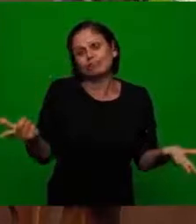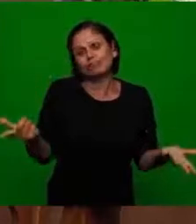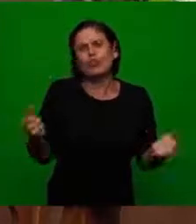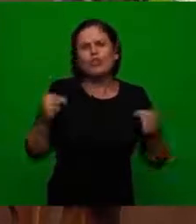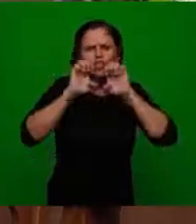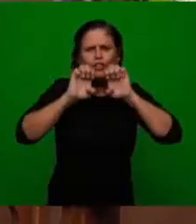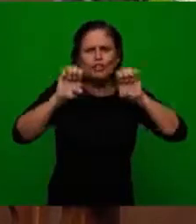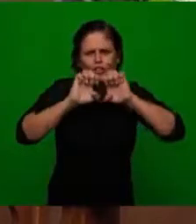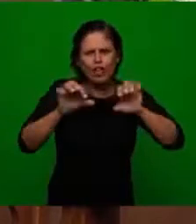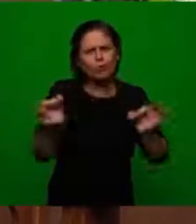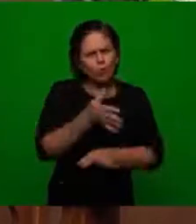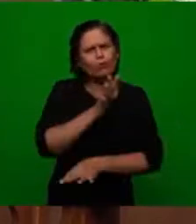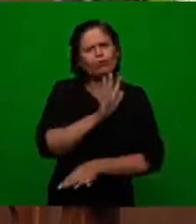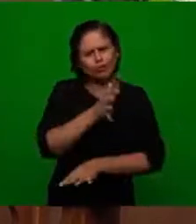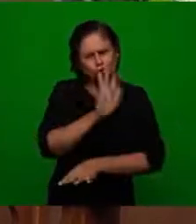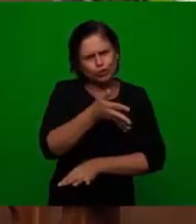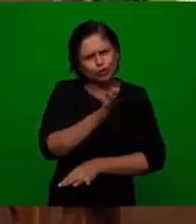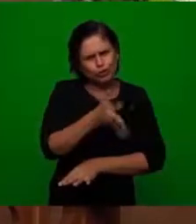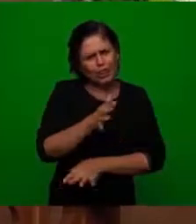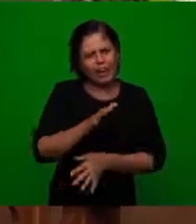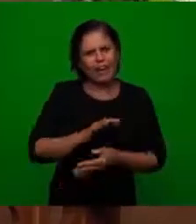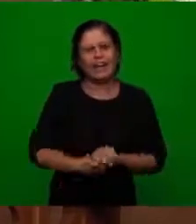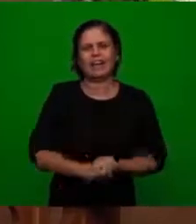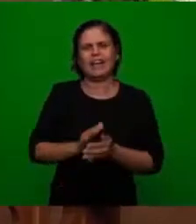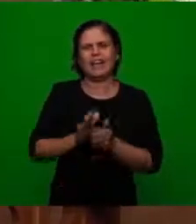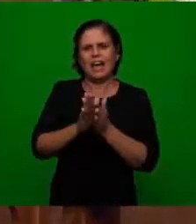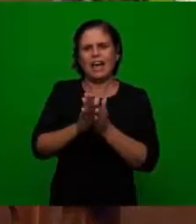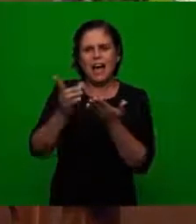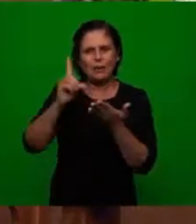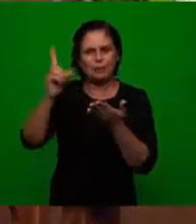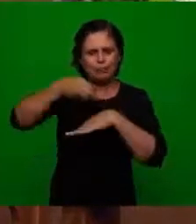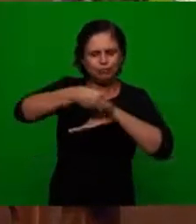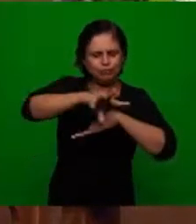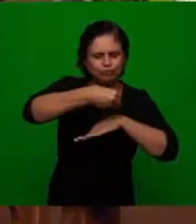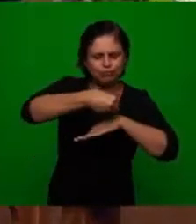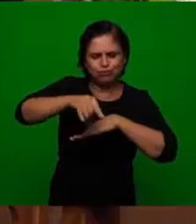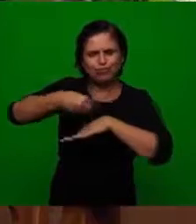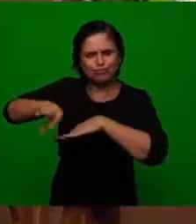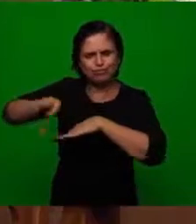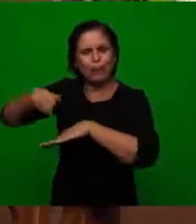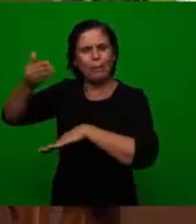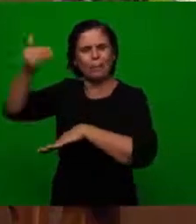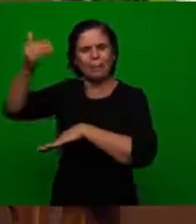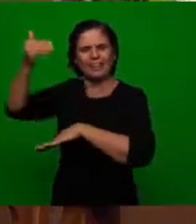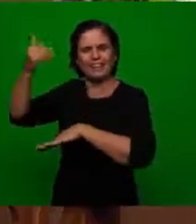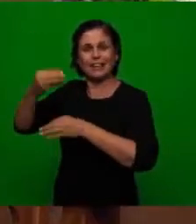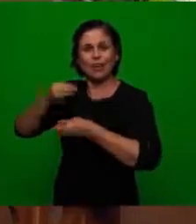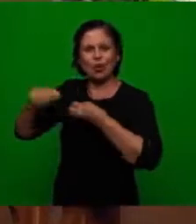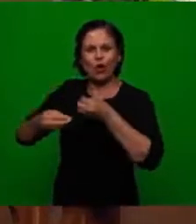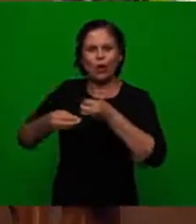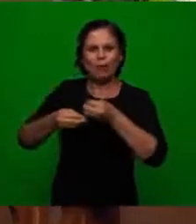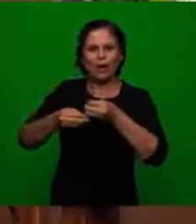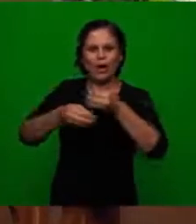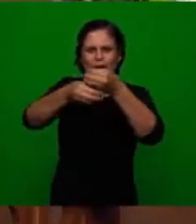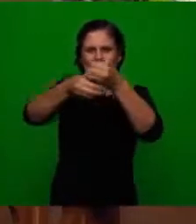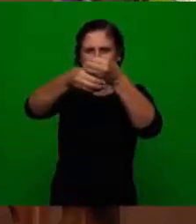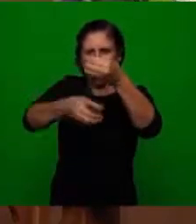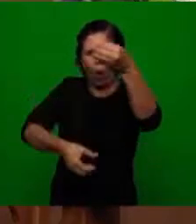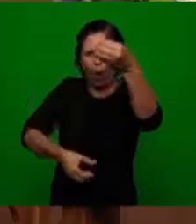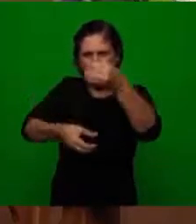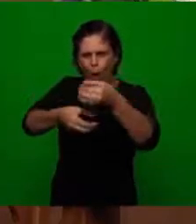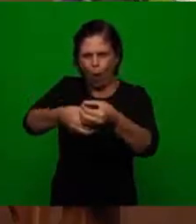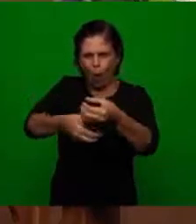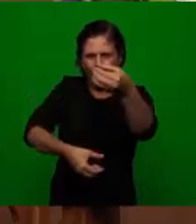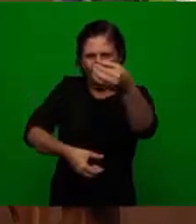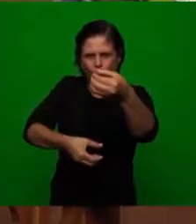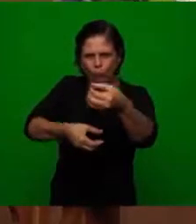the gospel was ready it was ready the word is being spread at that time there were scrolls and